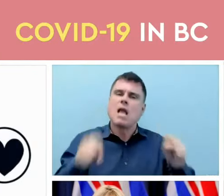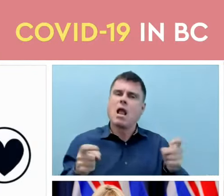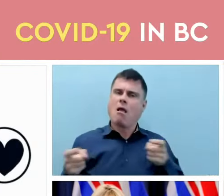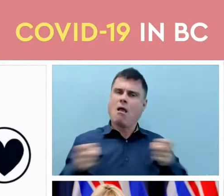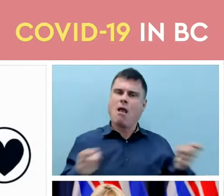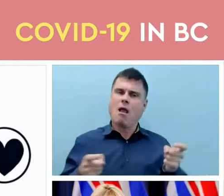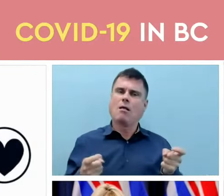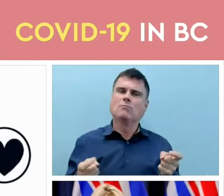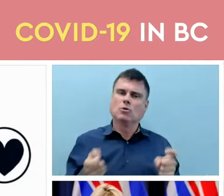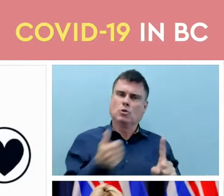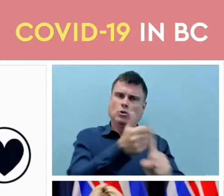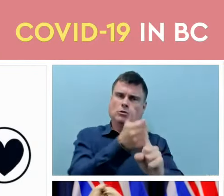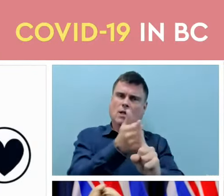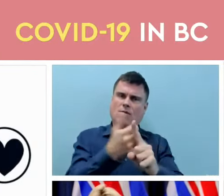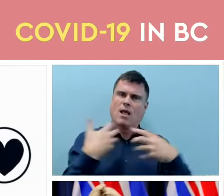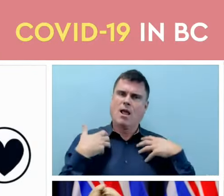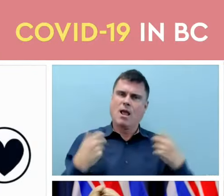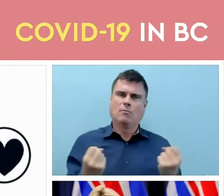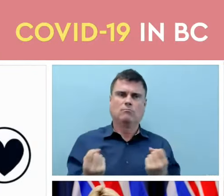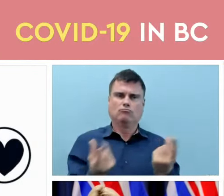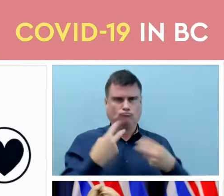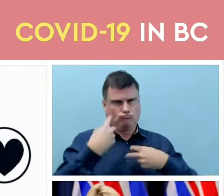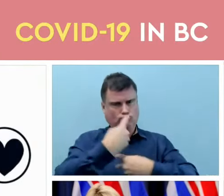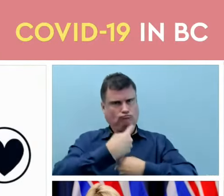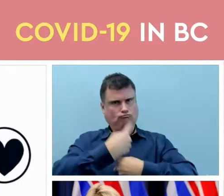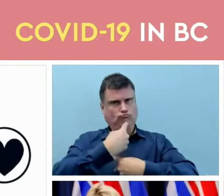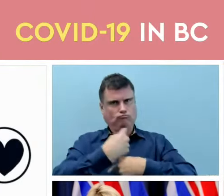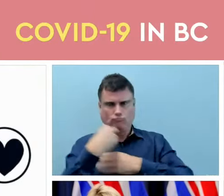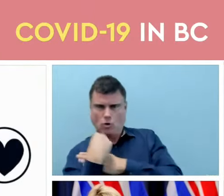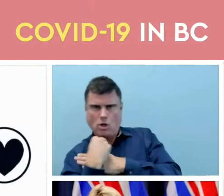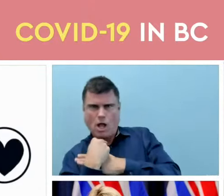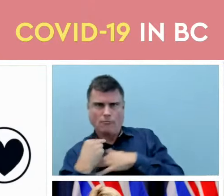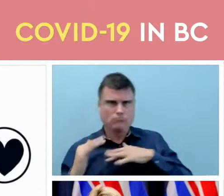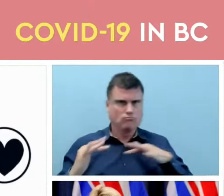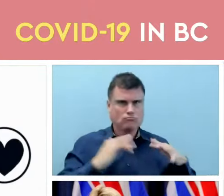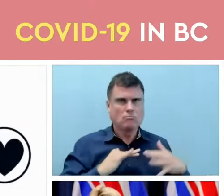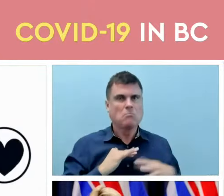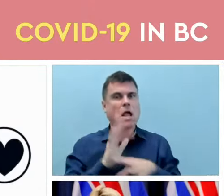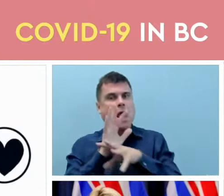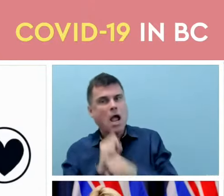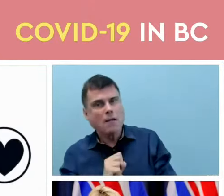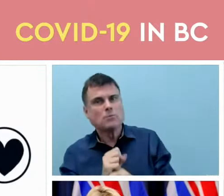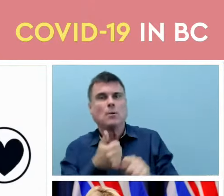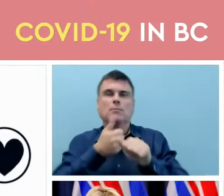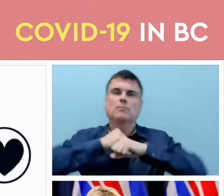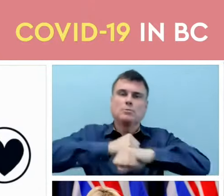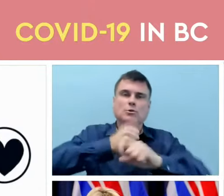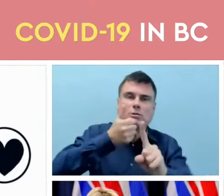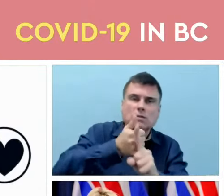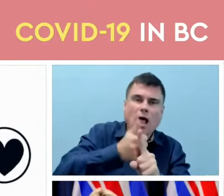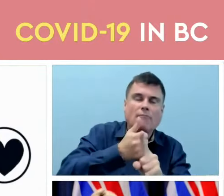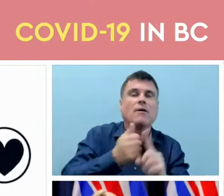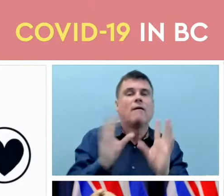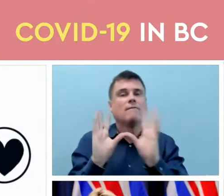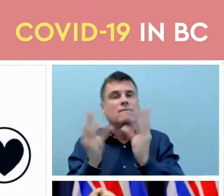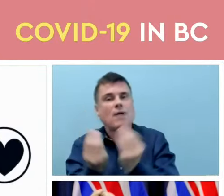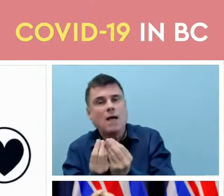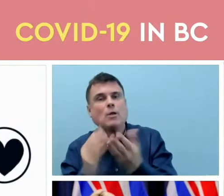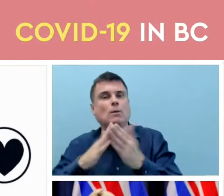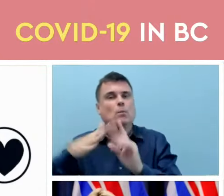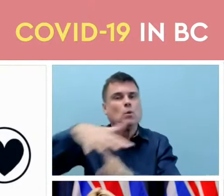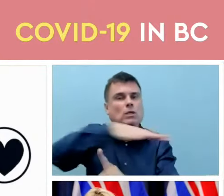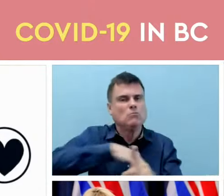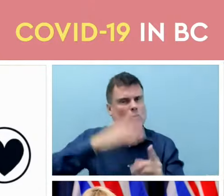at the good habits that help us protect ourselves, our family and our communities. COVID-19 transmission